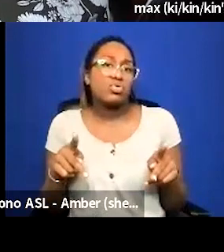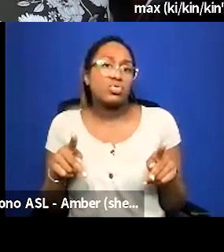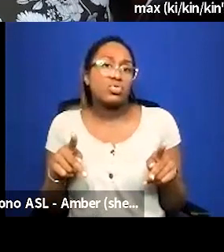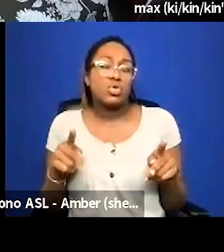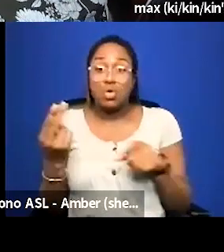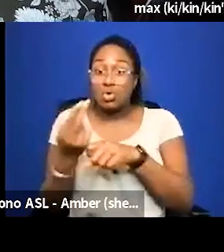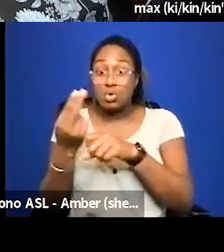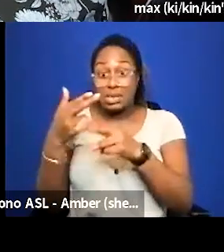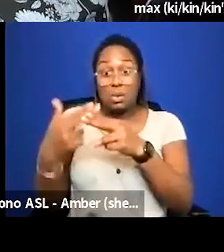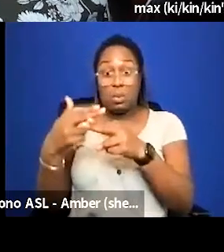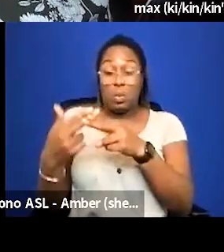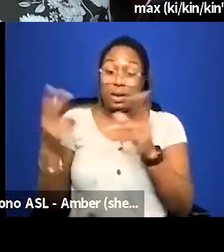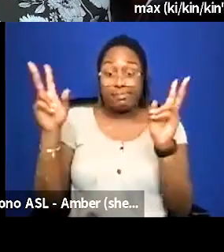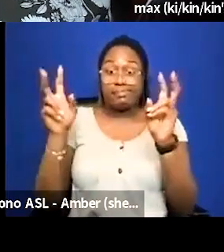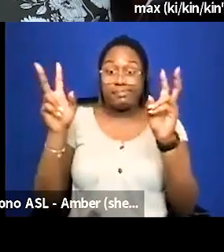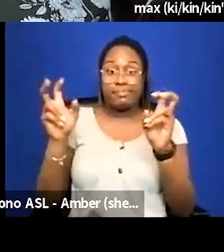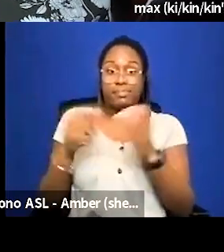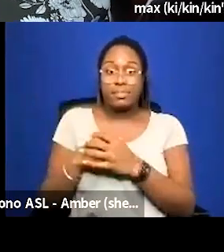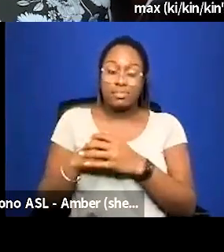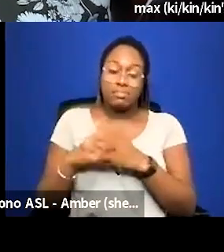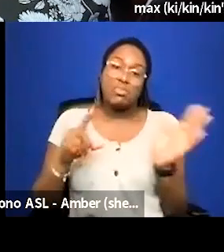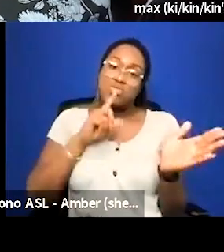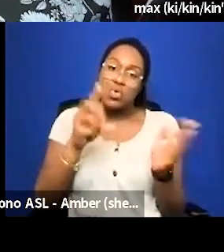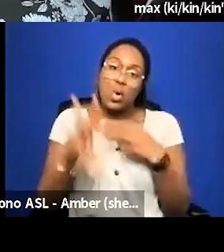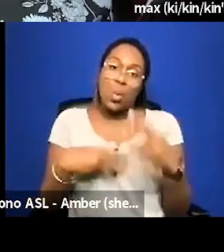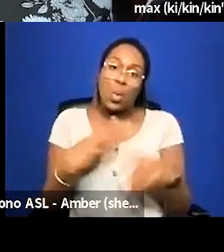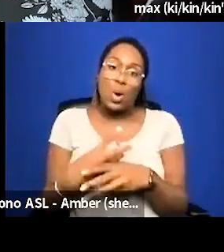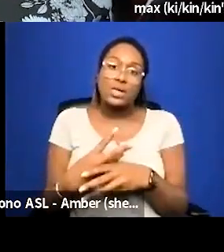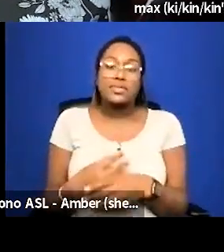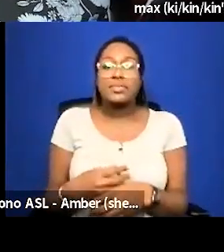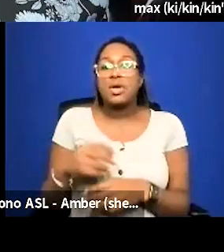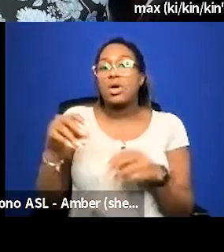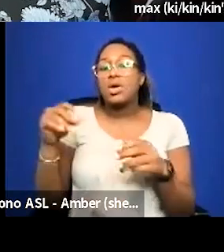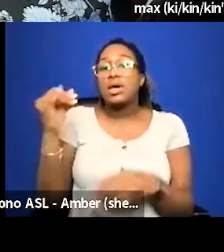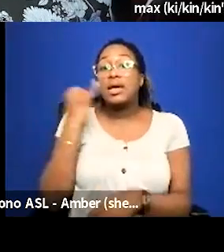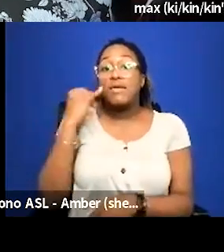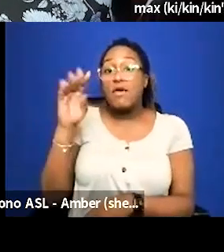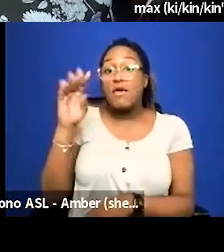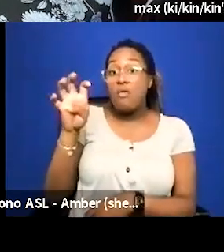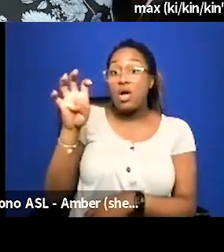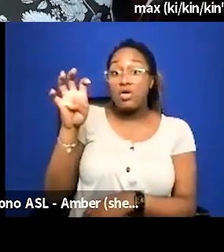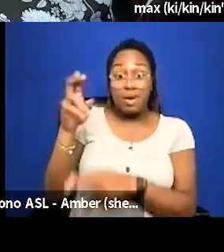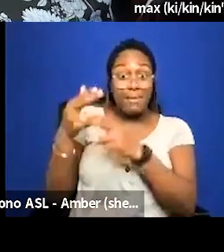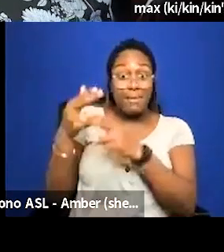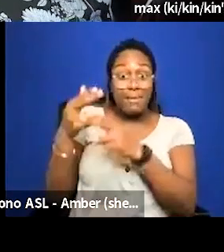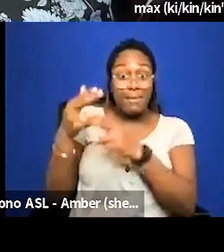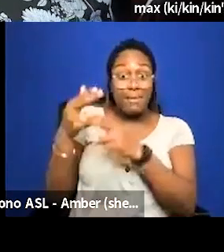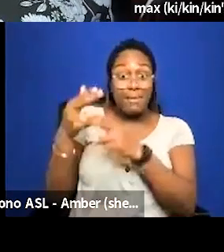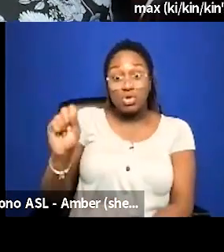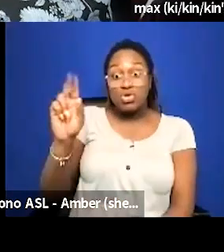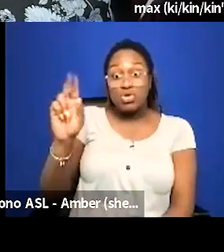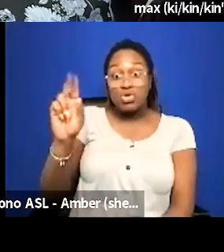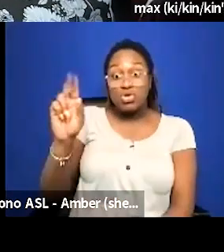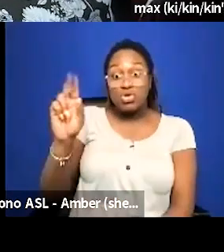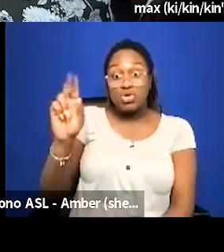using weight was we i it's the reality right that a person that's 400 pounds would that person be super fat if that person is super